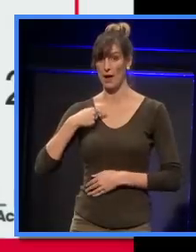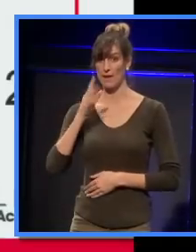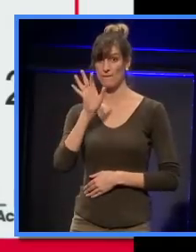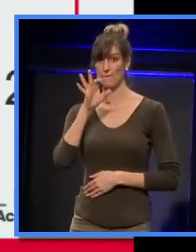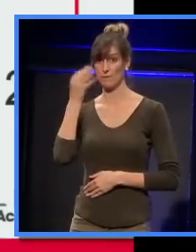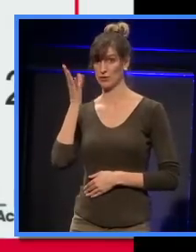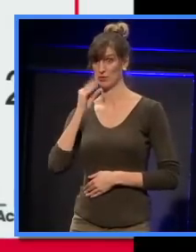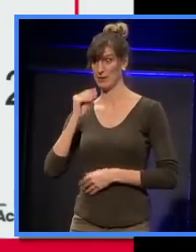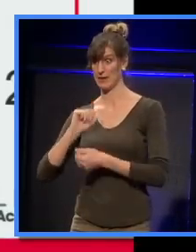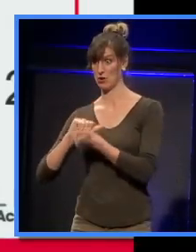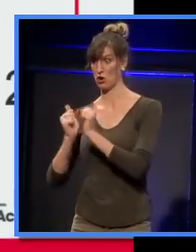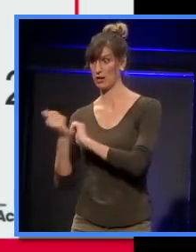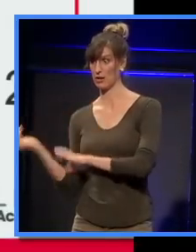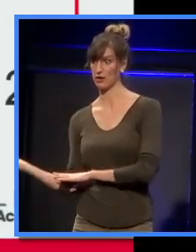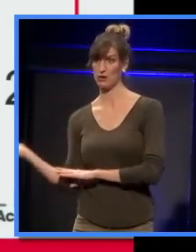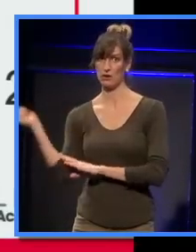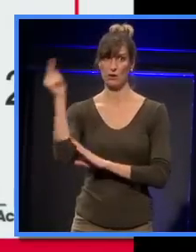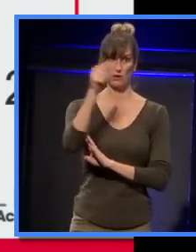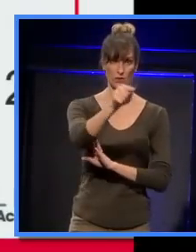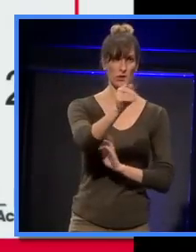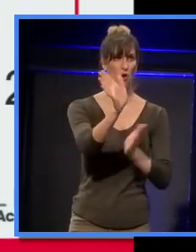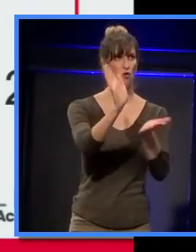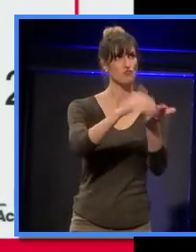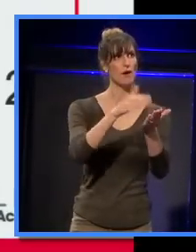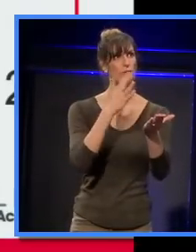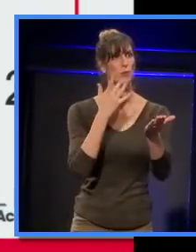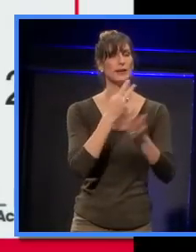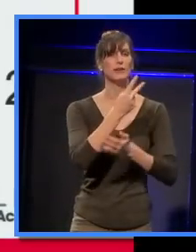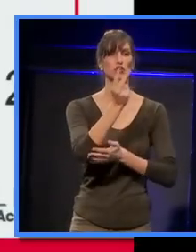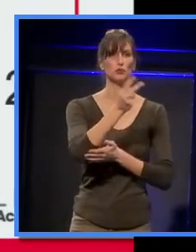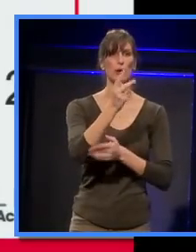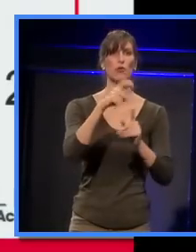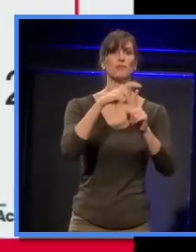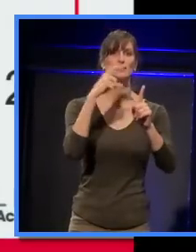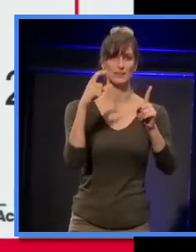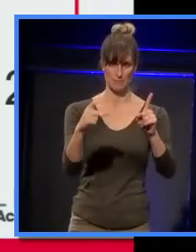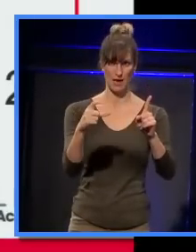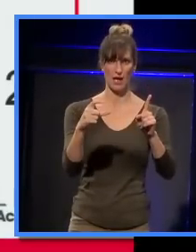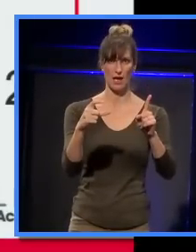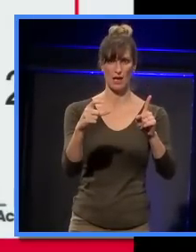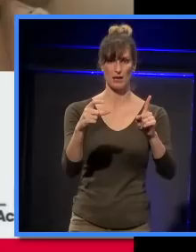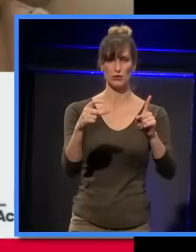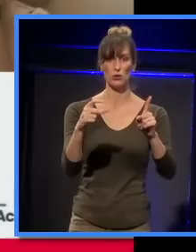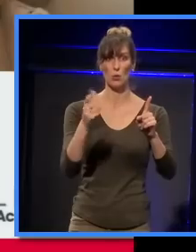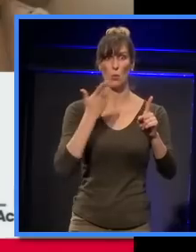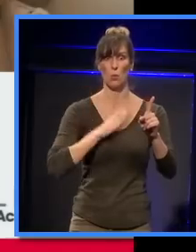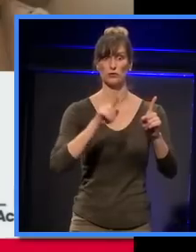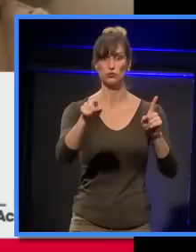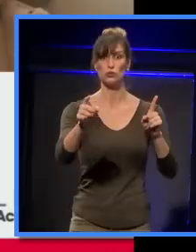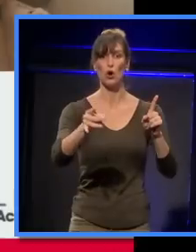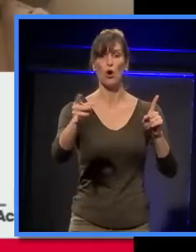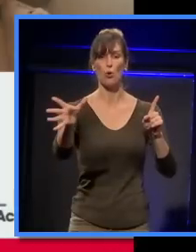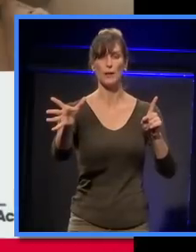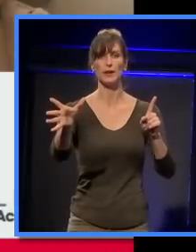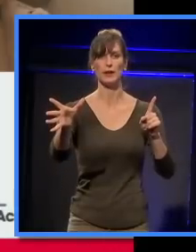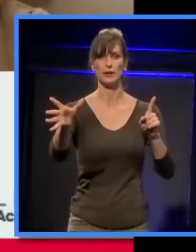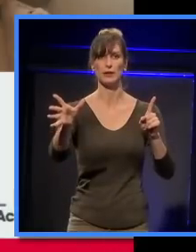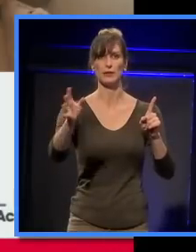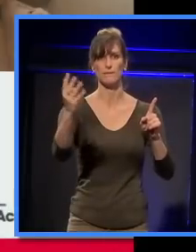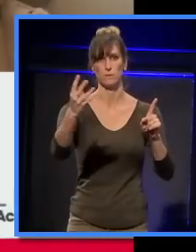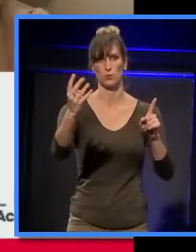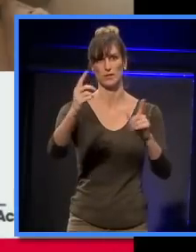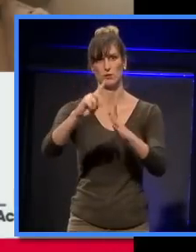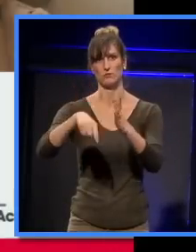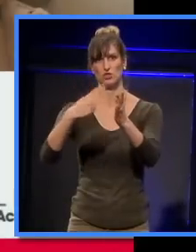arrived on the 12th of December, and with this program heading for the 14th of January for the grand opening. And